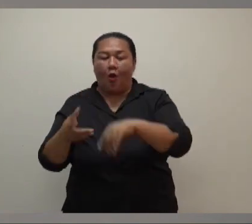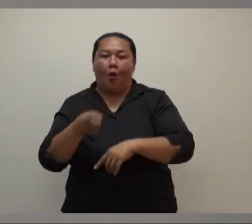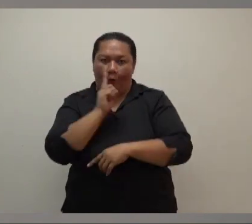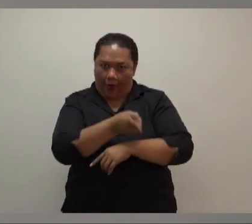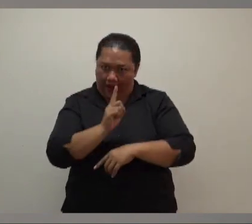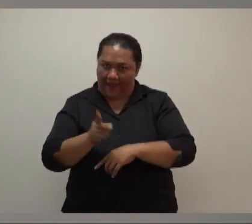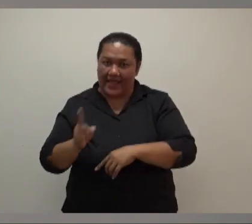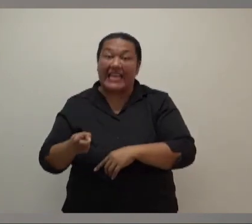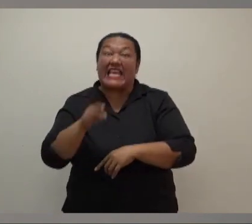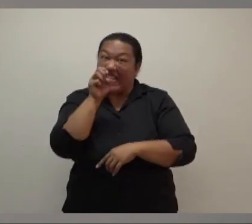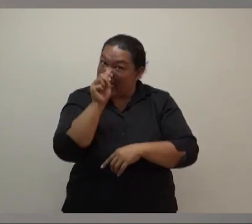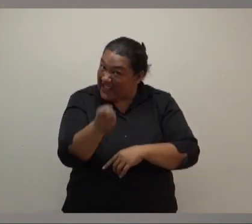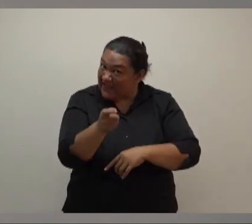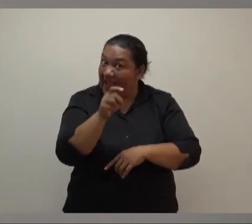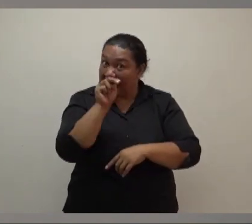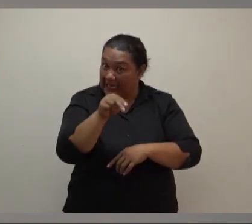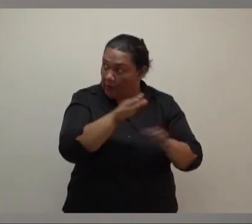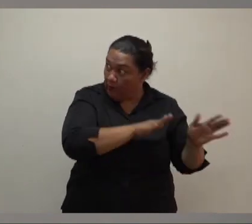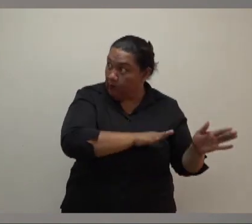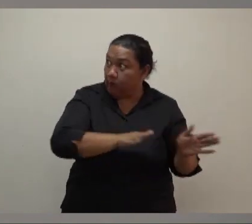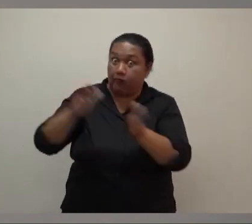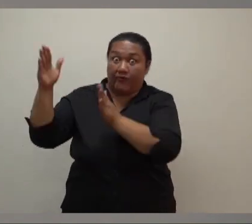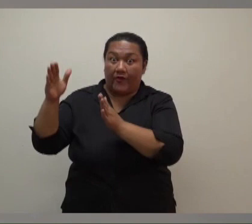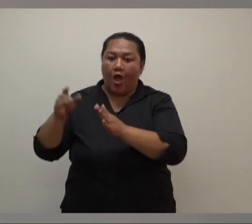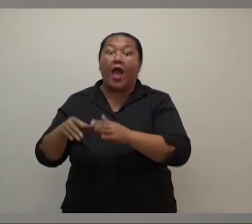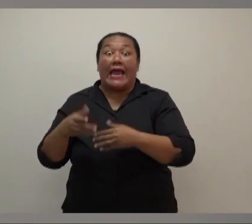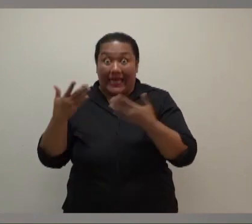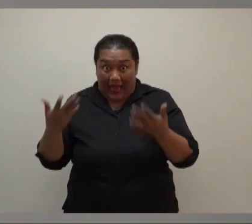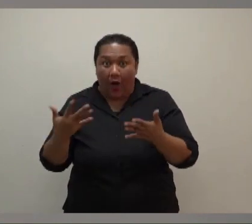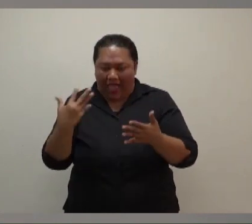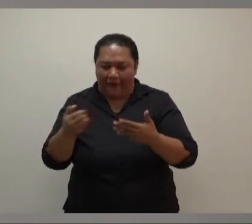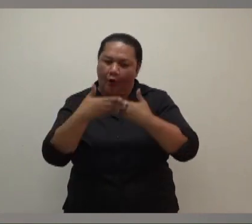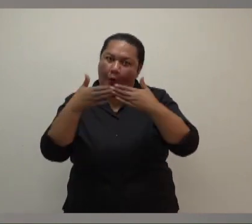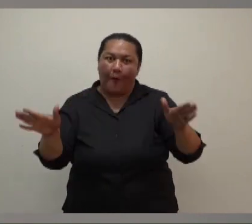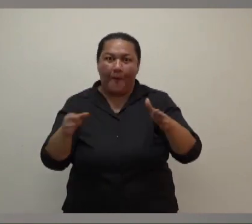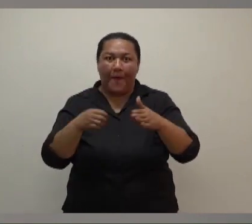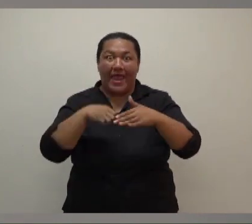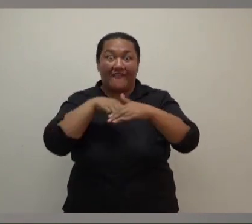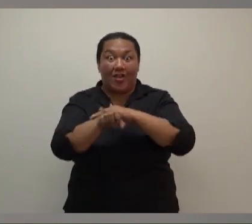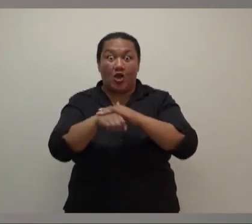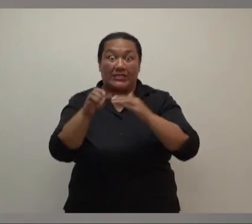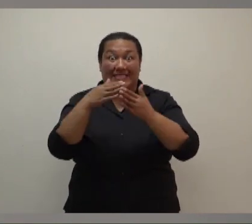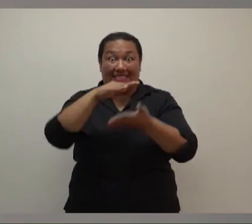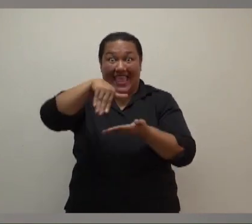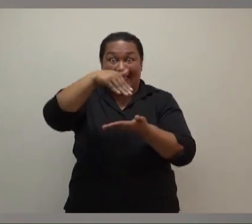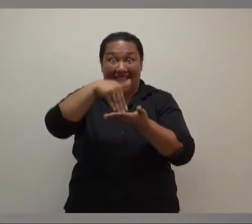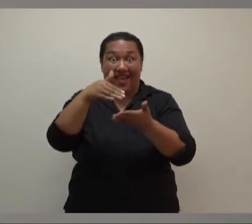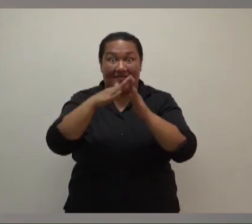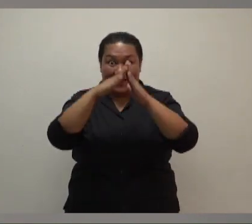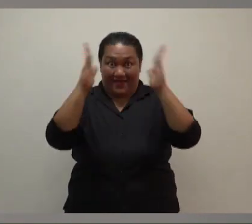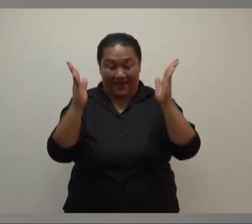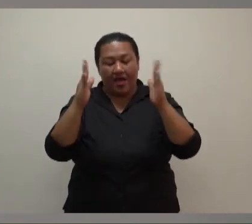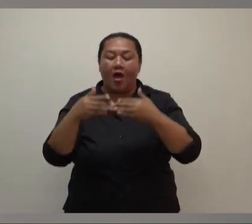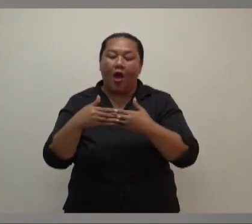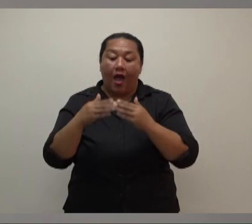so. Some evacuation centres are being opened up. We are also monitoring our air quality. As a matter of precaution,